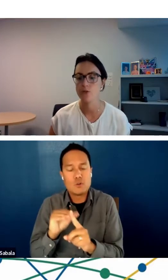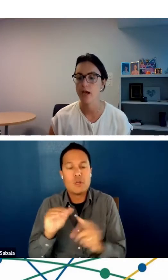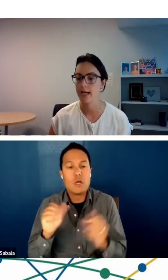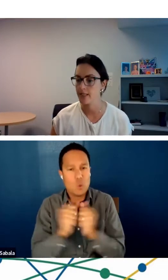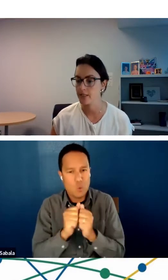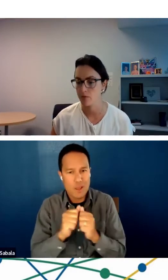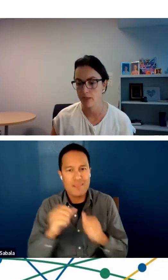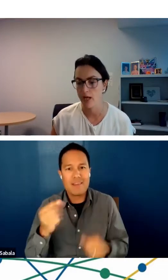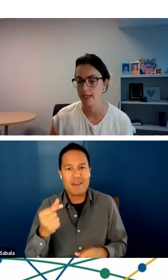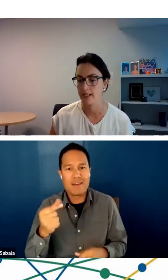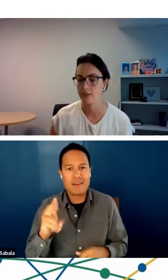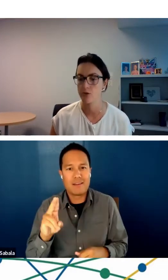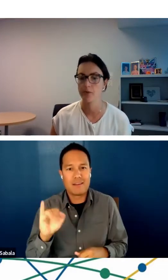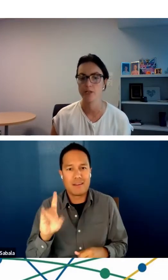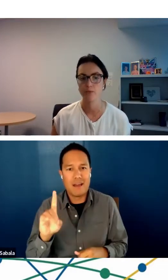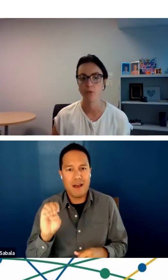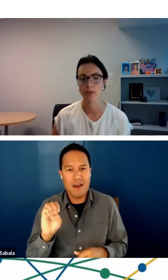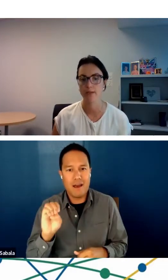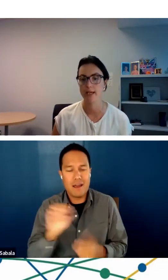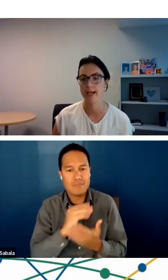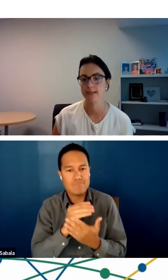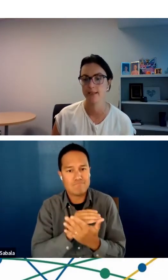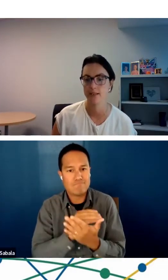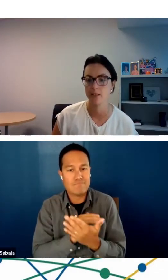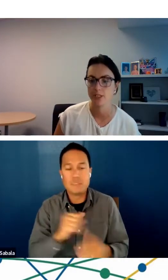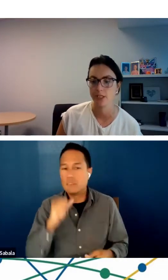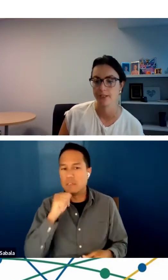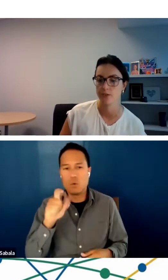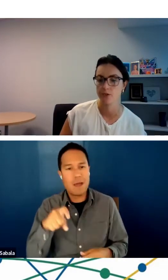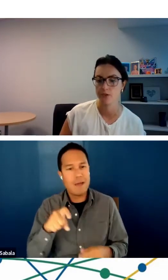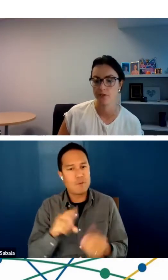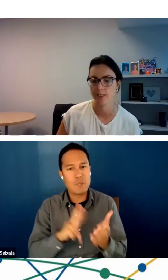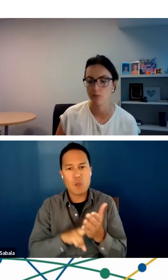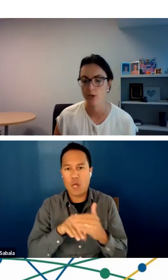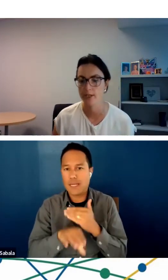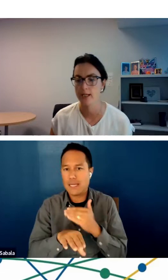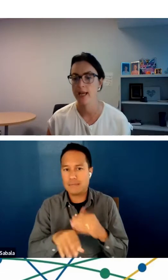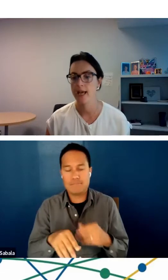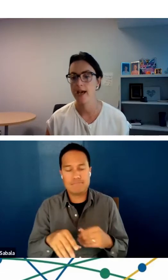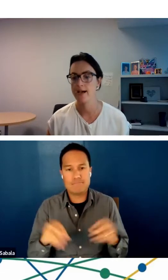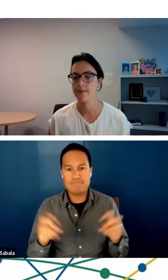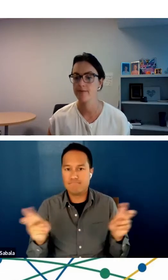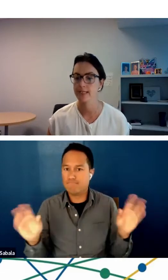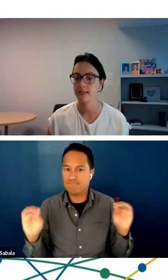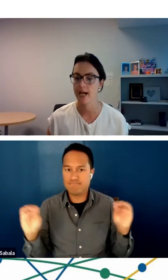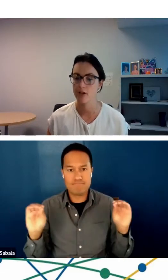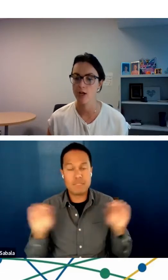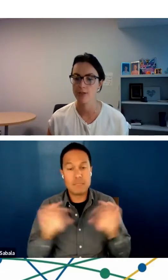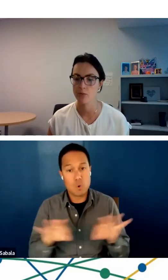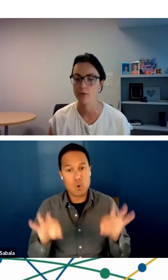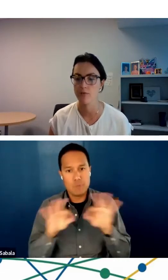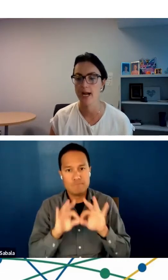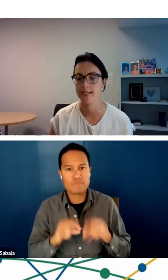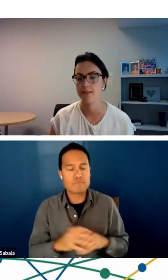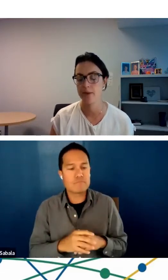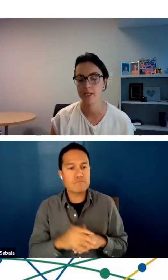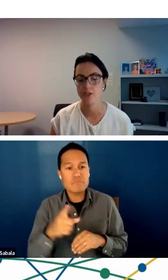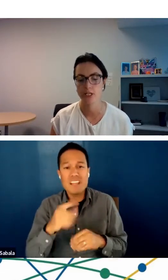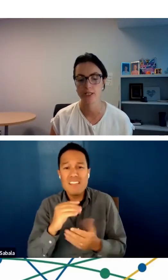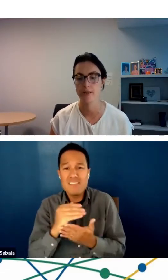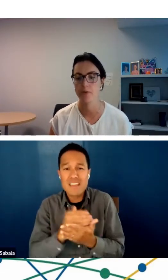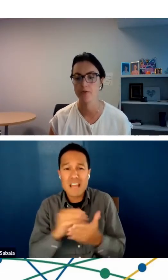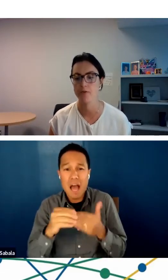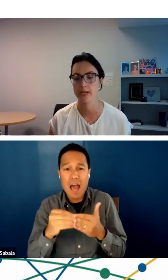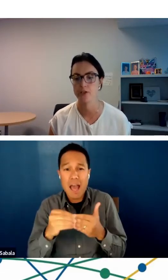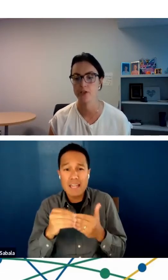they do not need to be logged into a patient portal to access these materials, which is very important. The visit guide also provides the